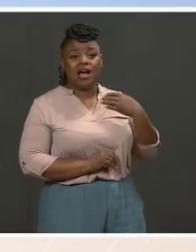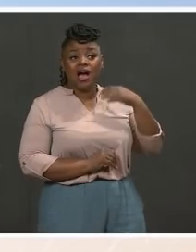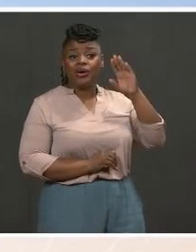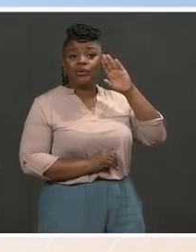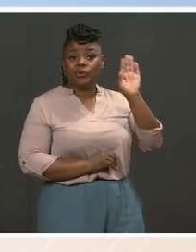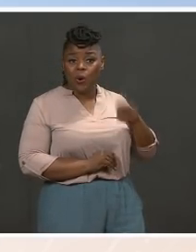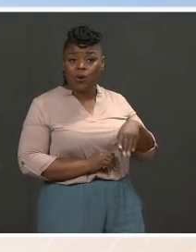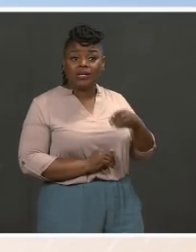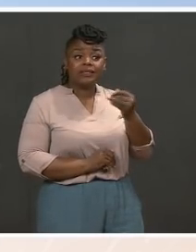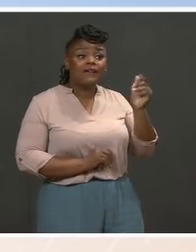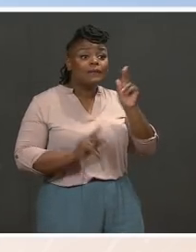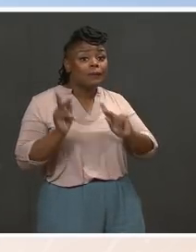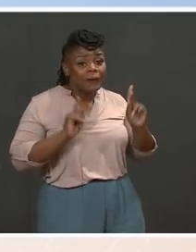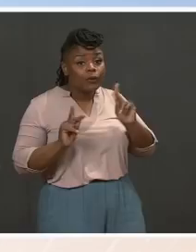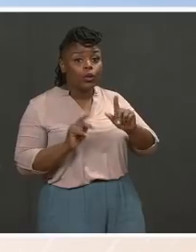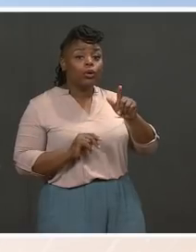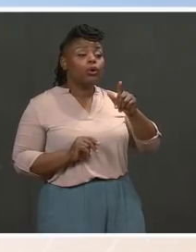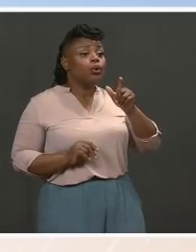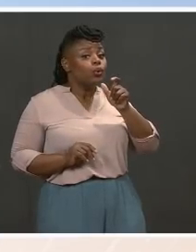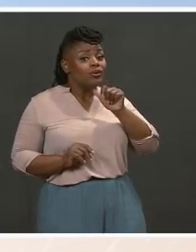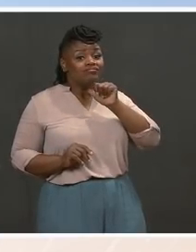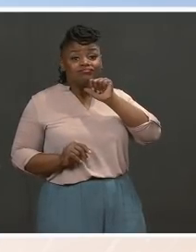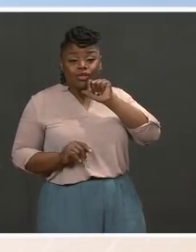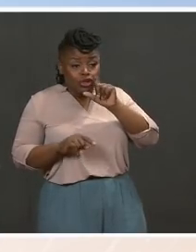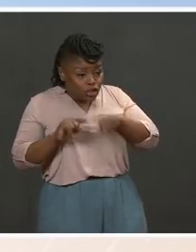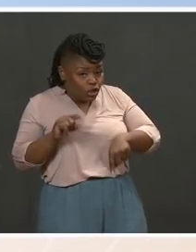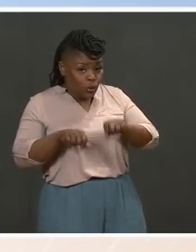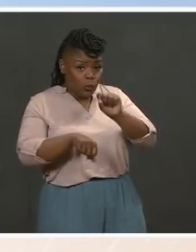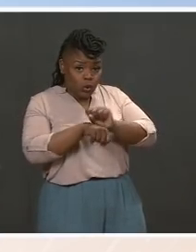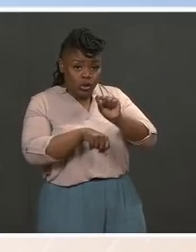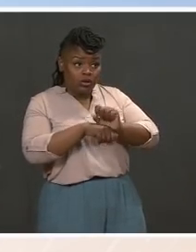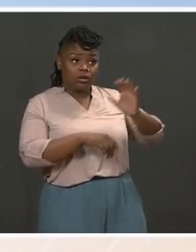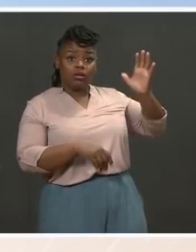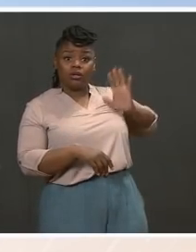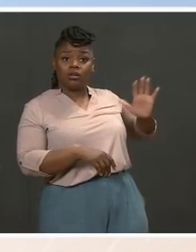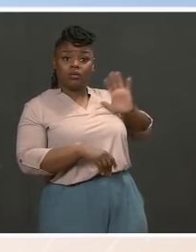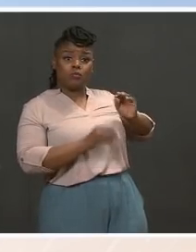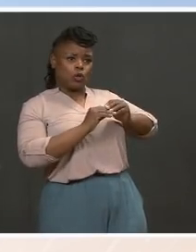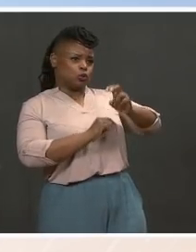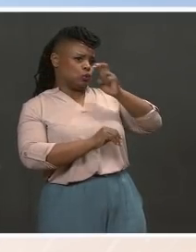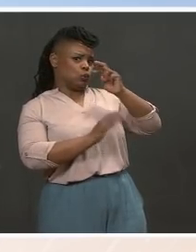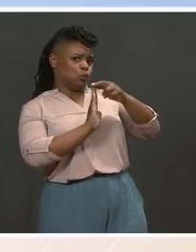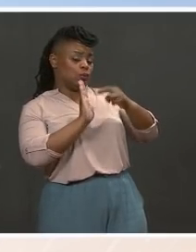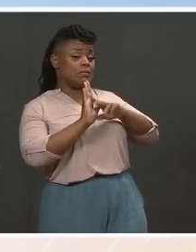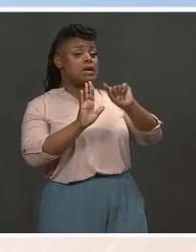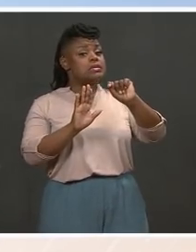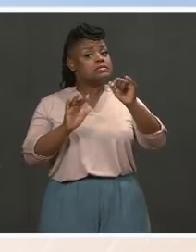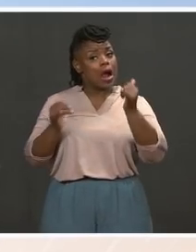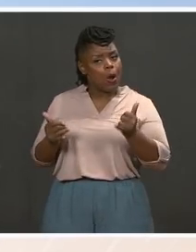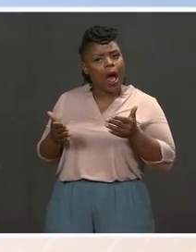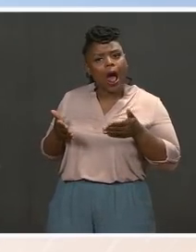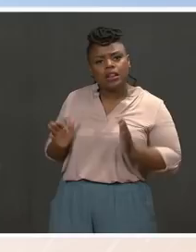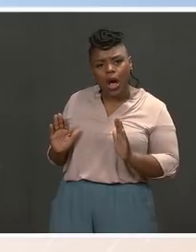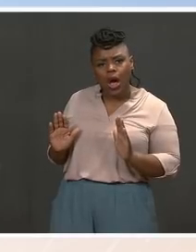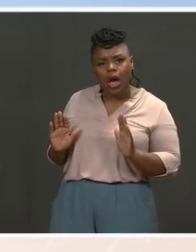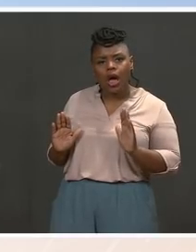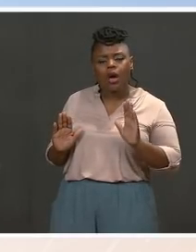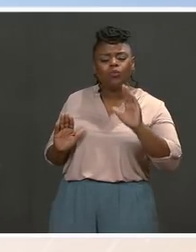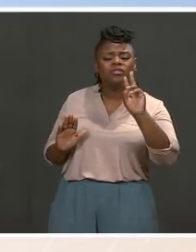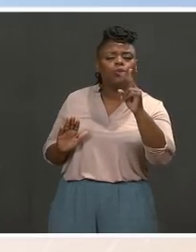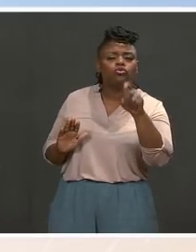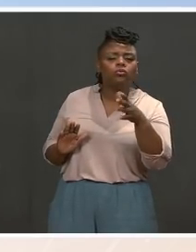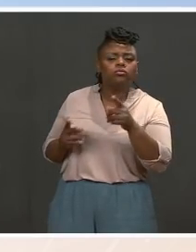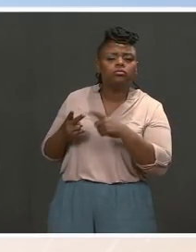because of our efforts to modernize and work with the Security Service, they're able to serve. Did you have another question? Yes, I did. MS. Okay.